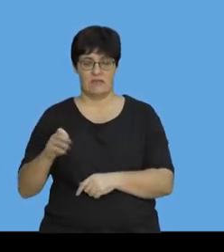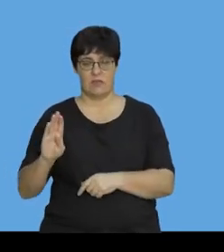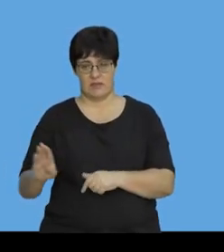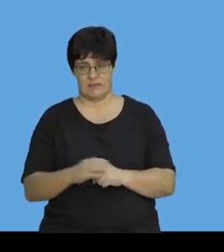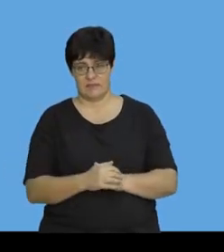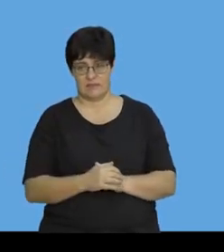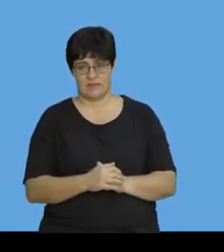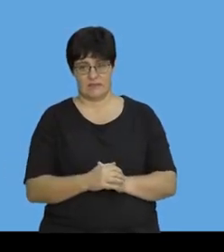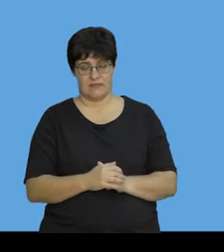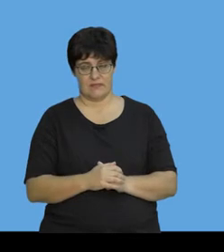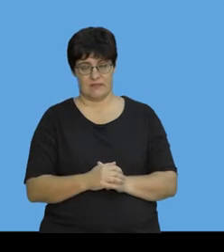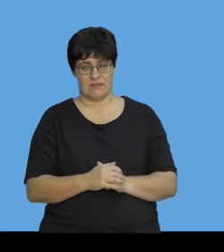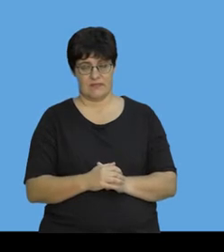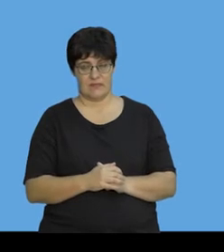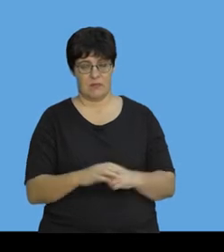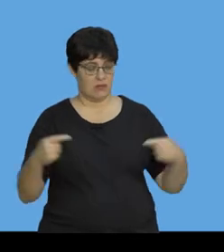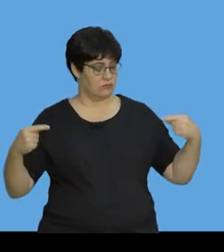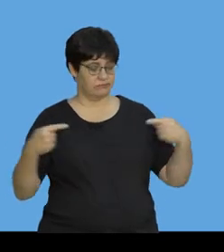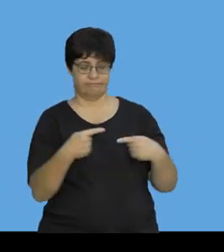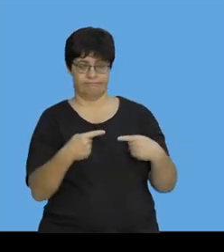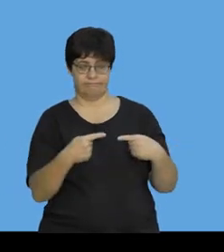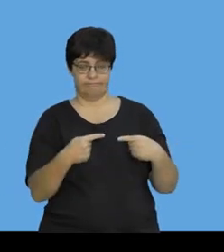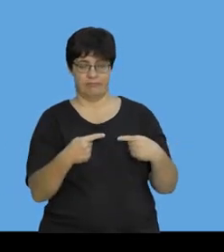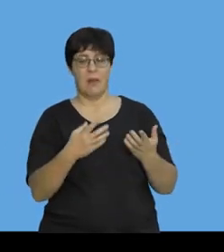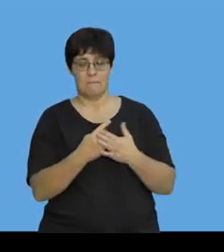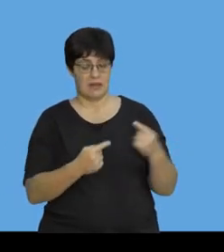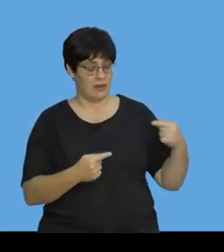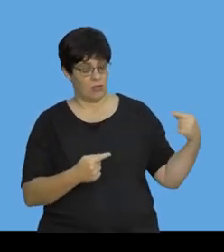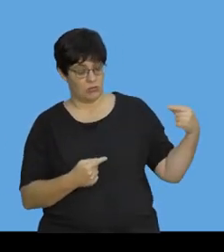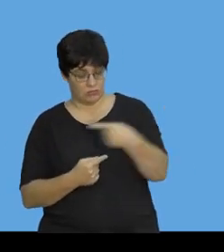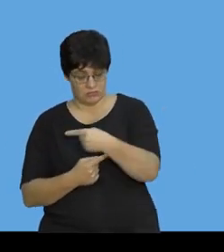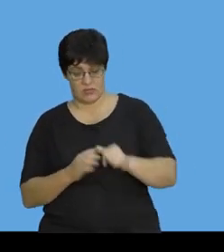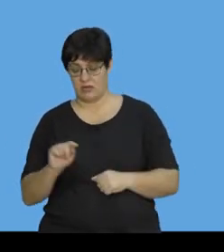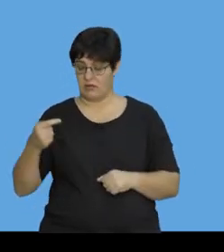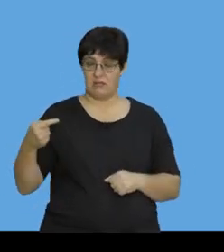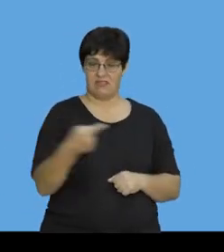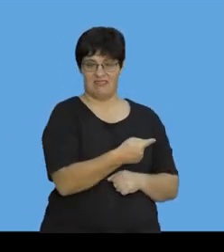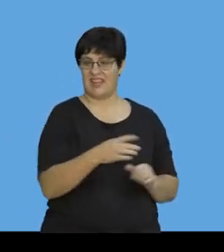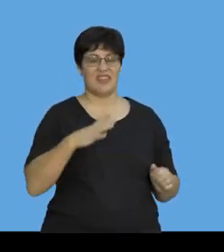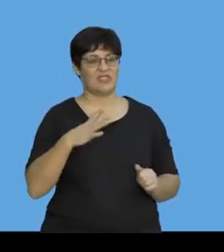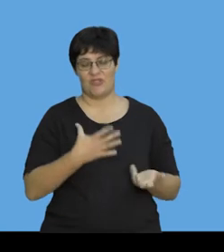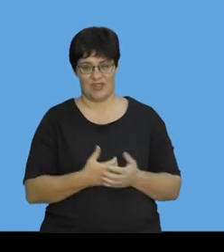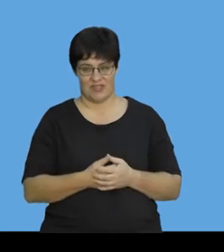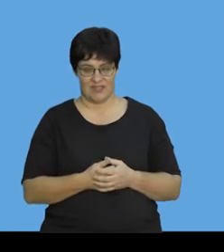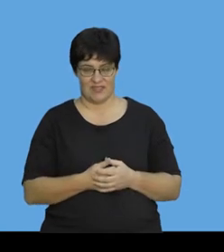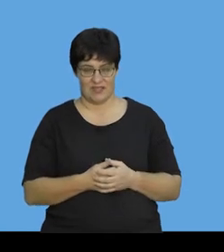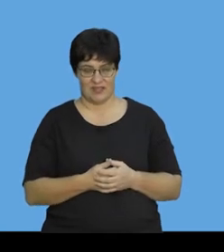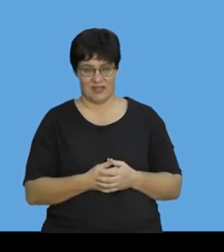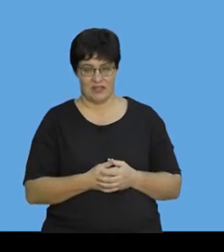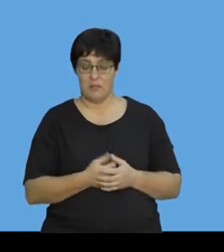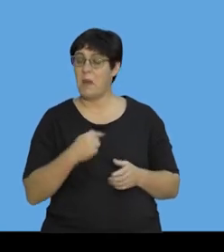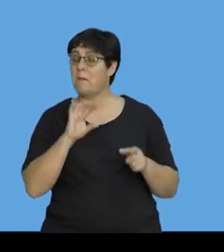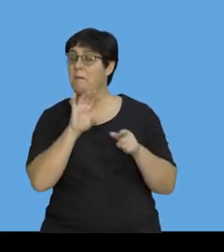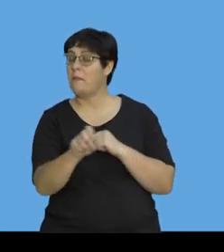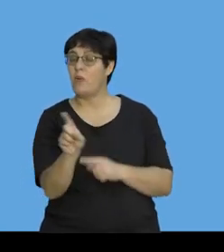delta T. The only thing that's different is direction. What we may